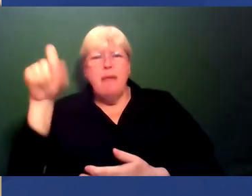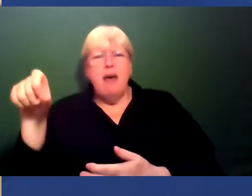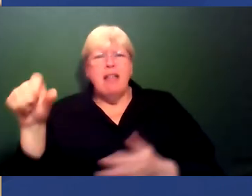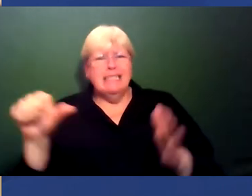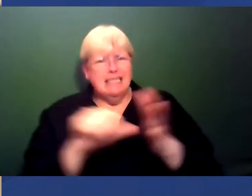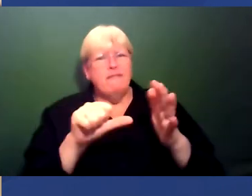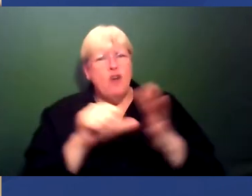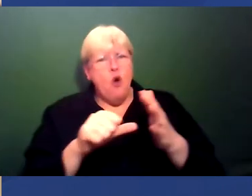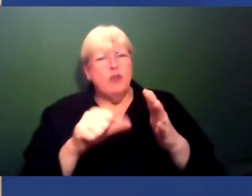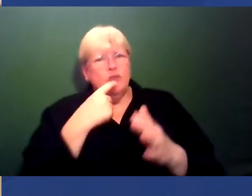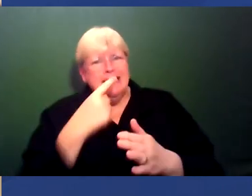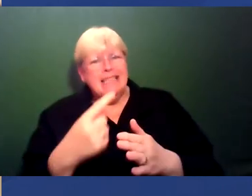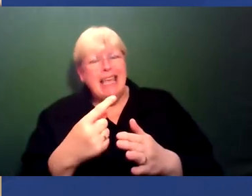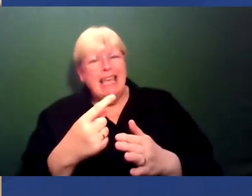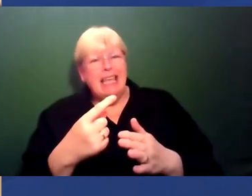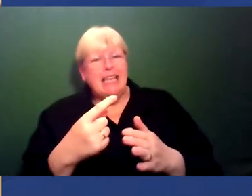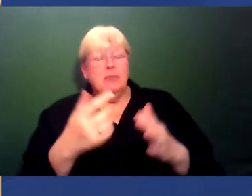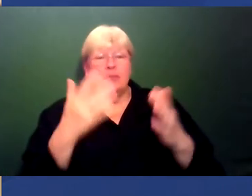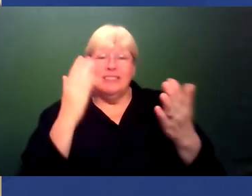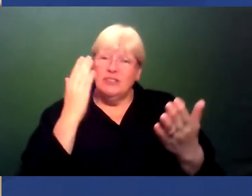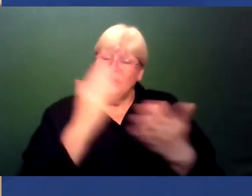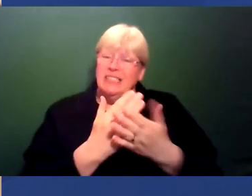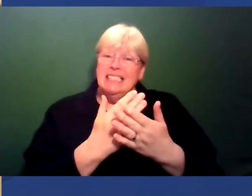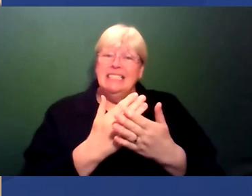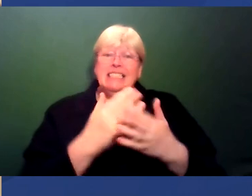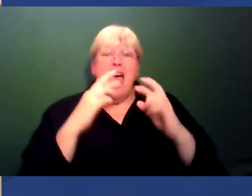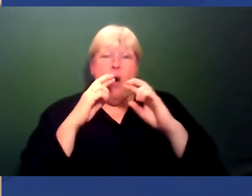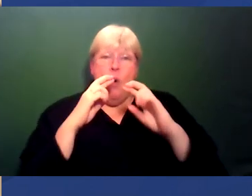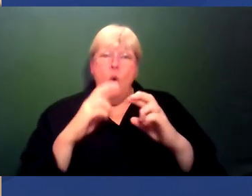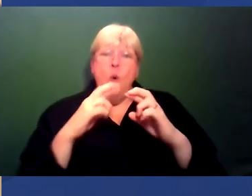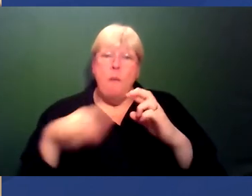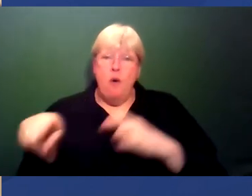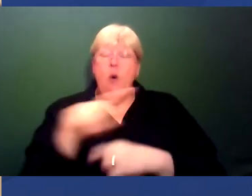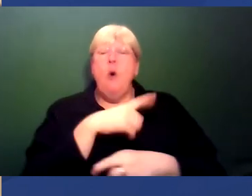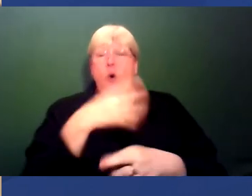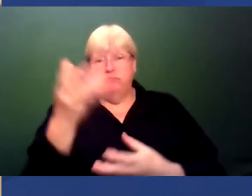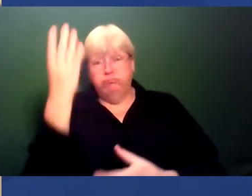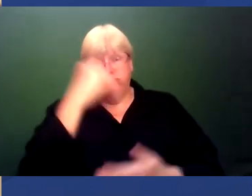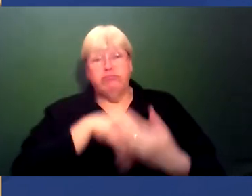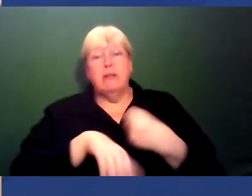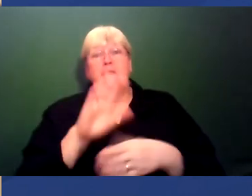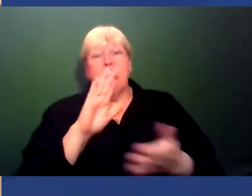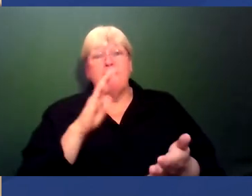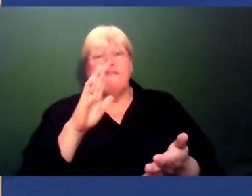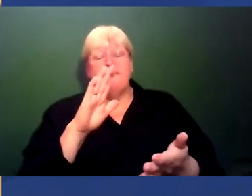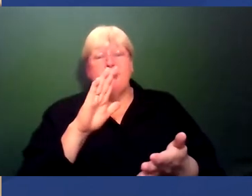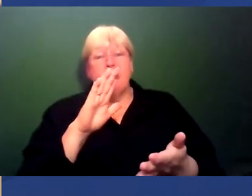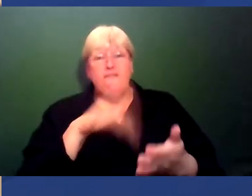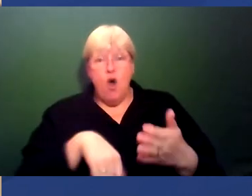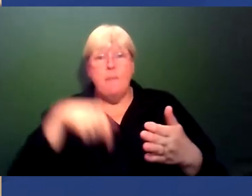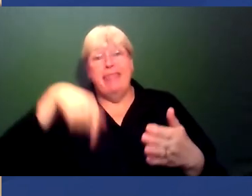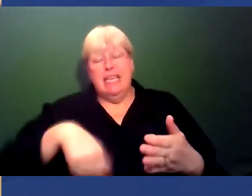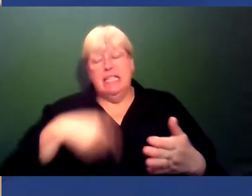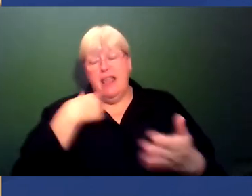but this is a thing I've hopefully impressed upon you through this whole conversation is if we're going to make any progress I think it's those hard